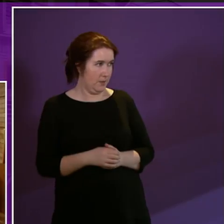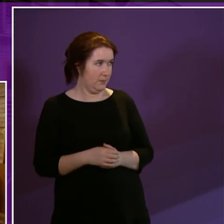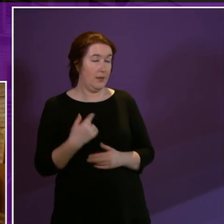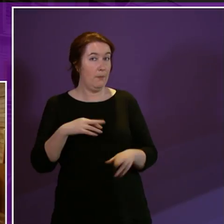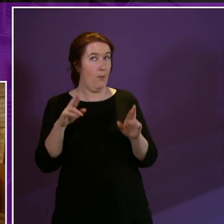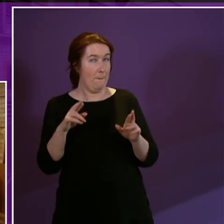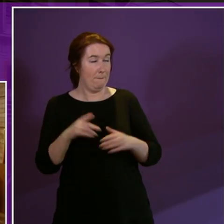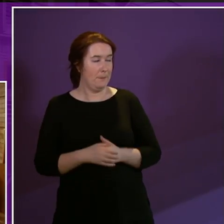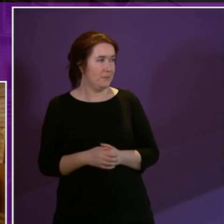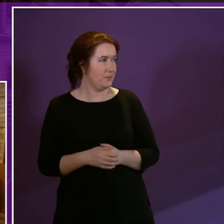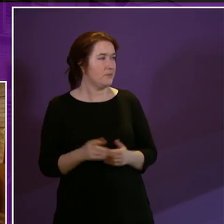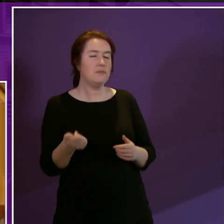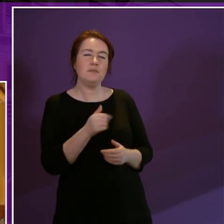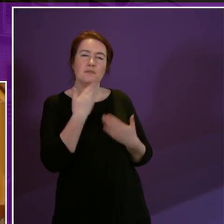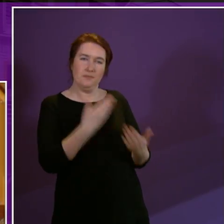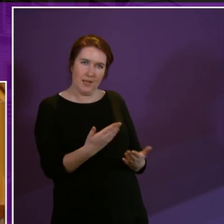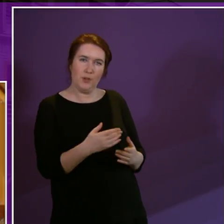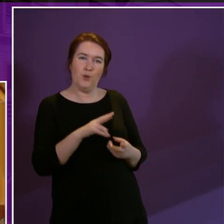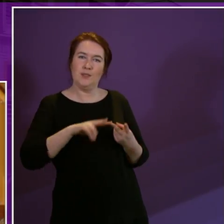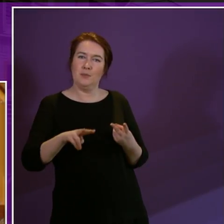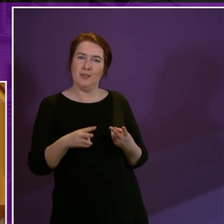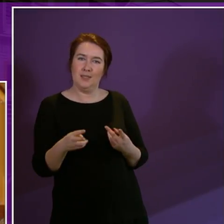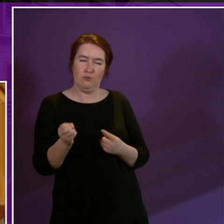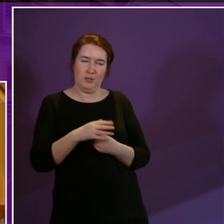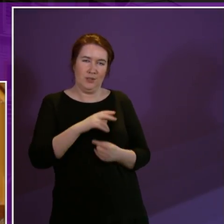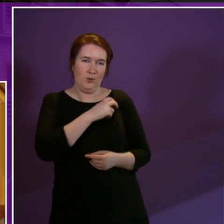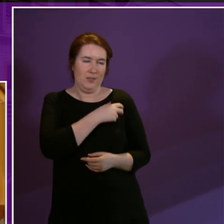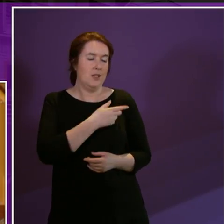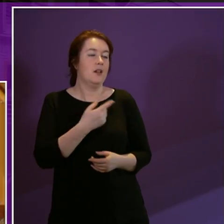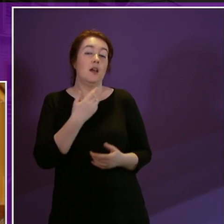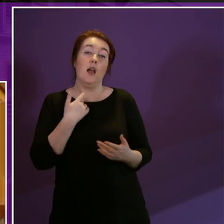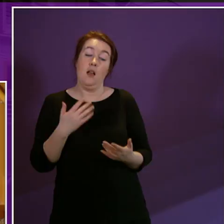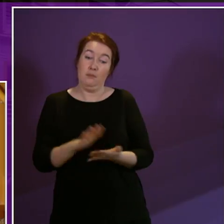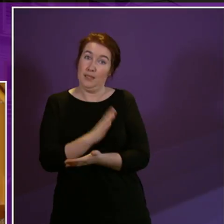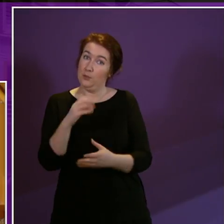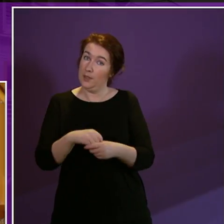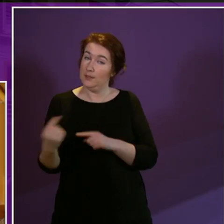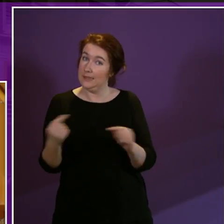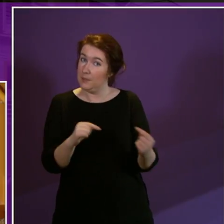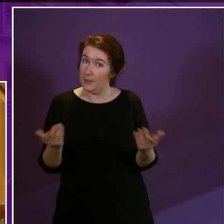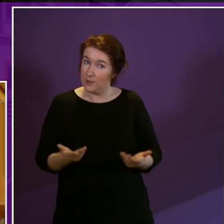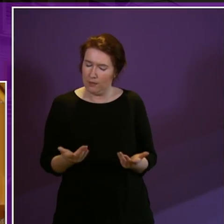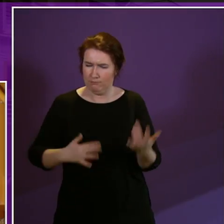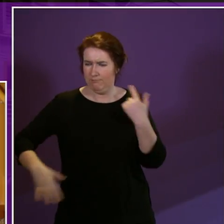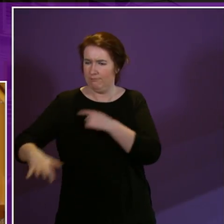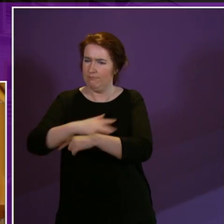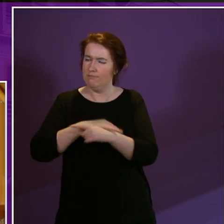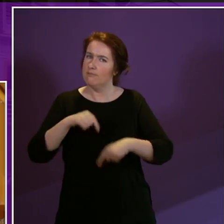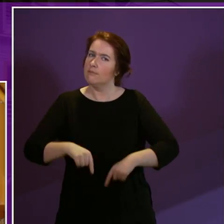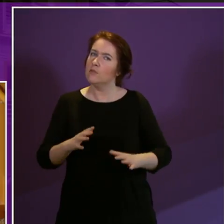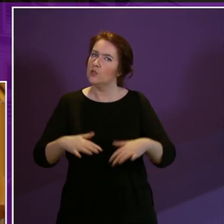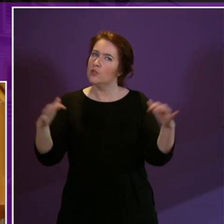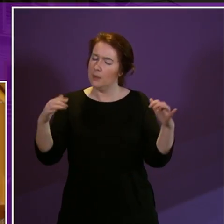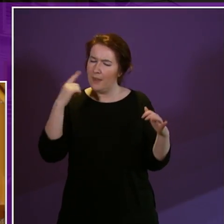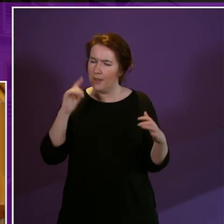in hope thank you Deputy Presiding Officer I'm pleased to take part in today's debate all of us in this chamber can agree with the